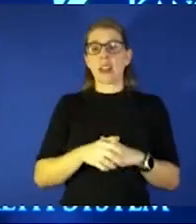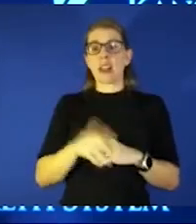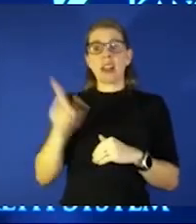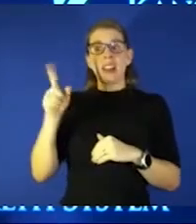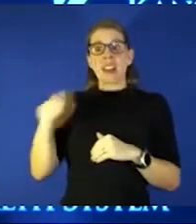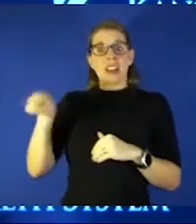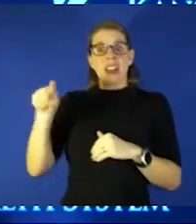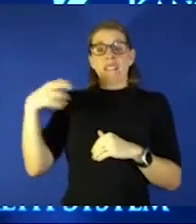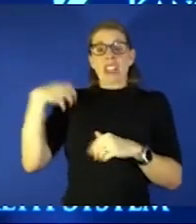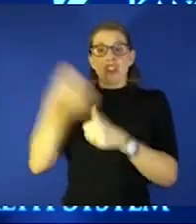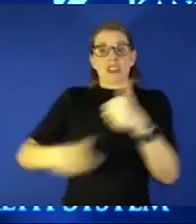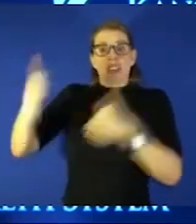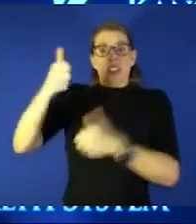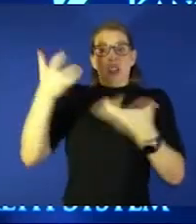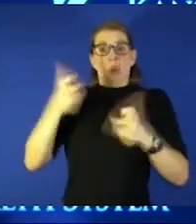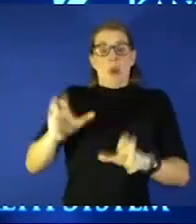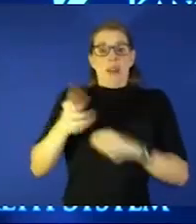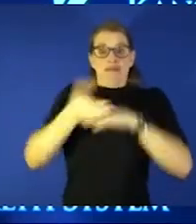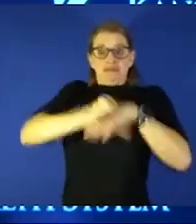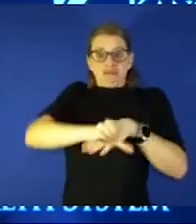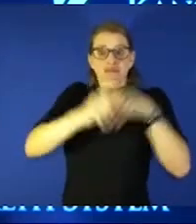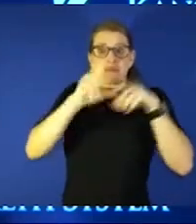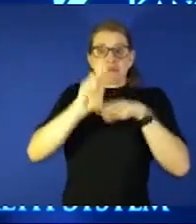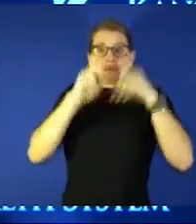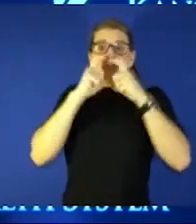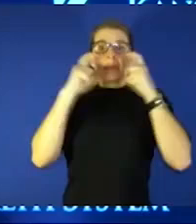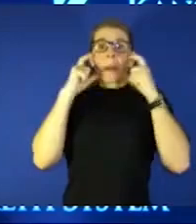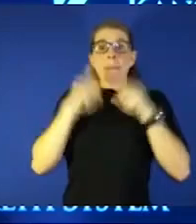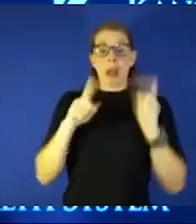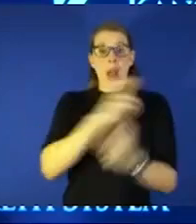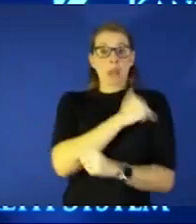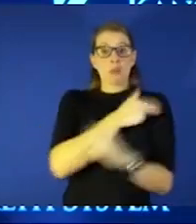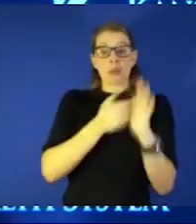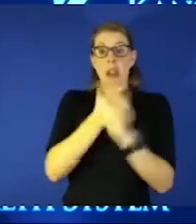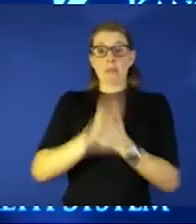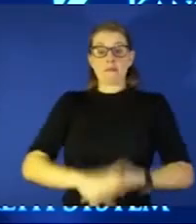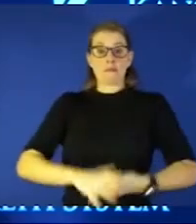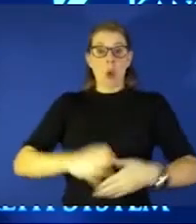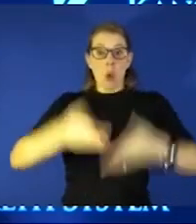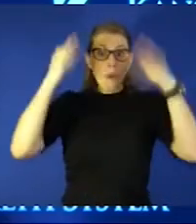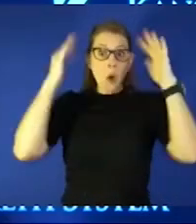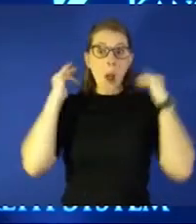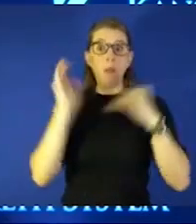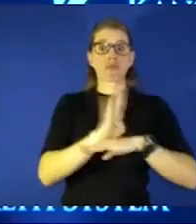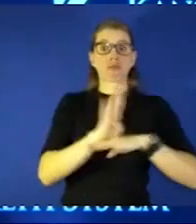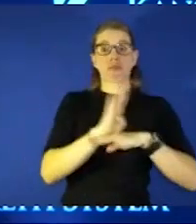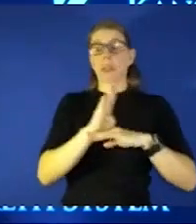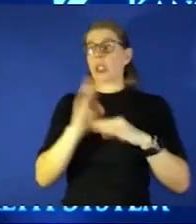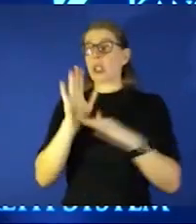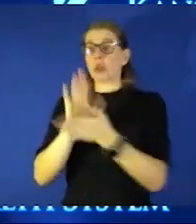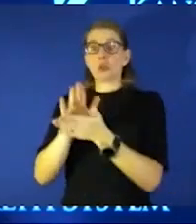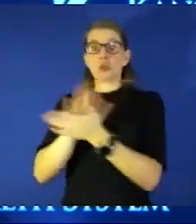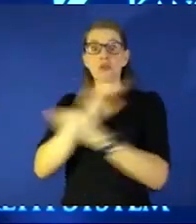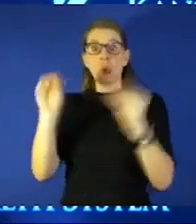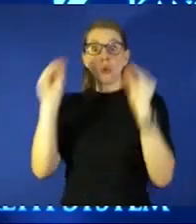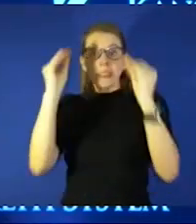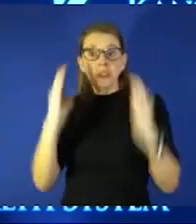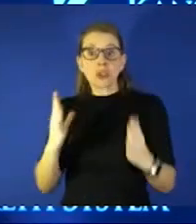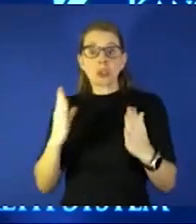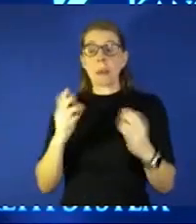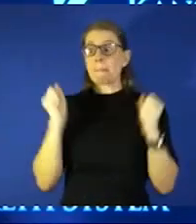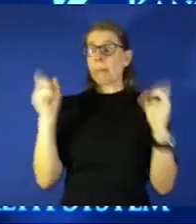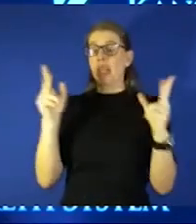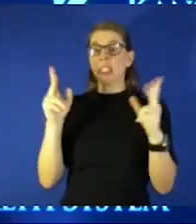but here's what's going to about to happen if hospitals get overwhelmed and schools don't have teachers and large portions of kids are out